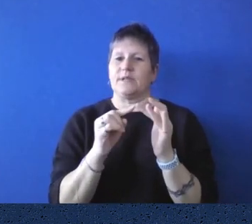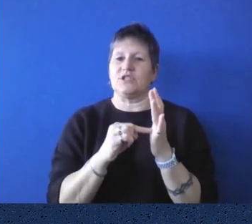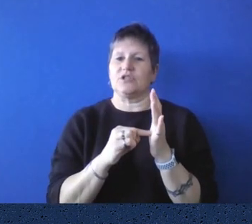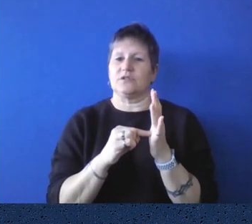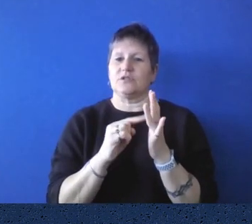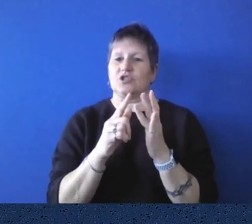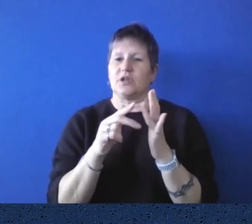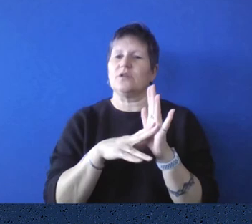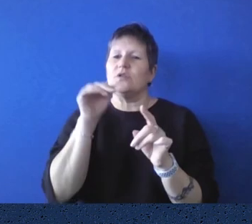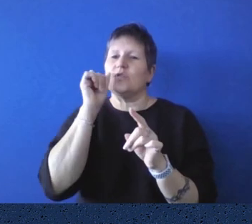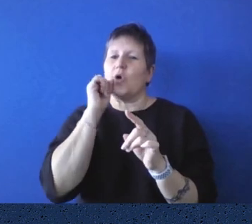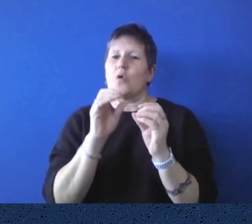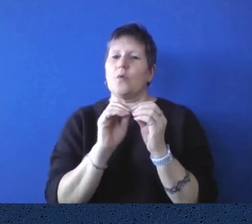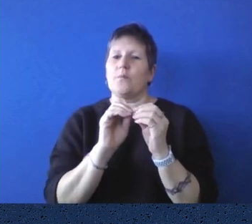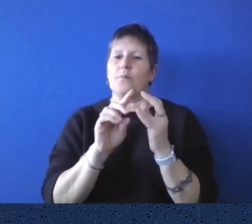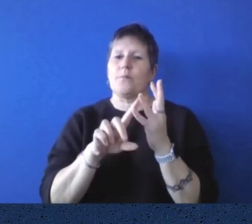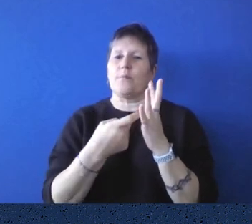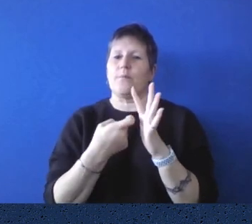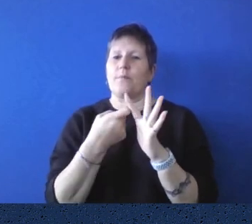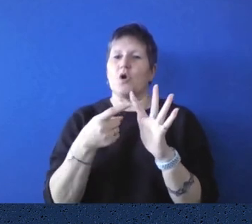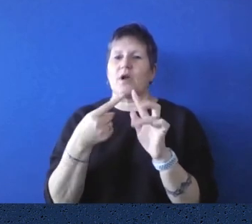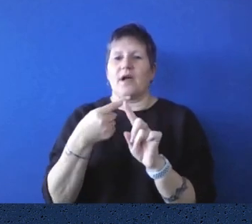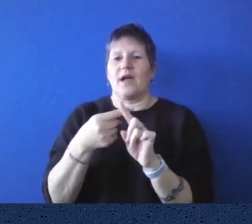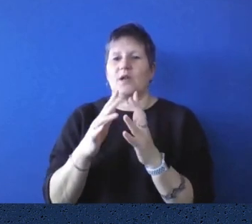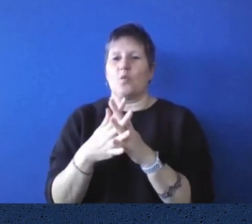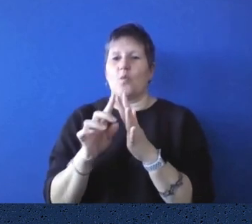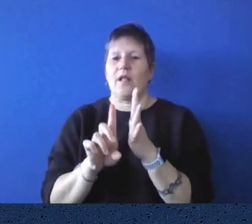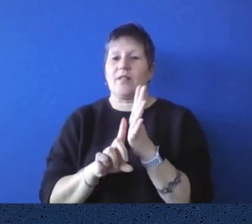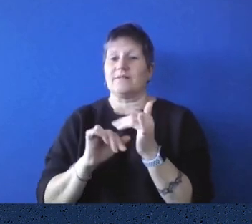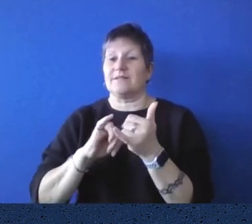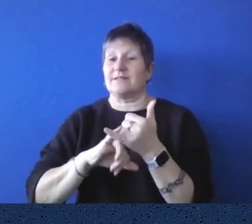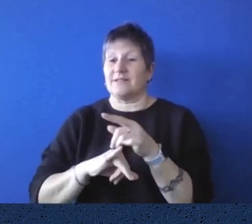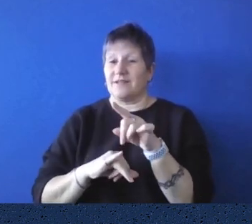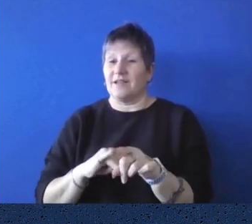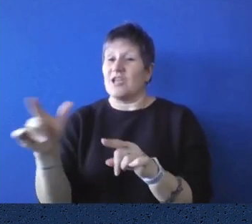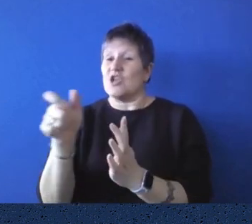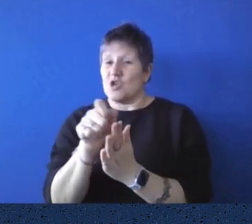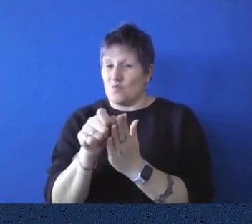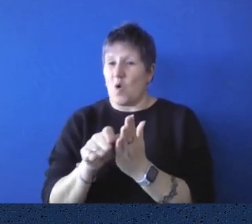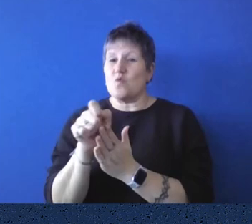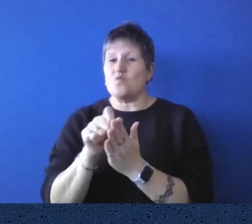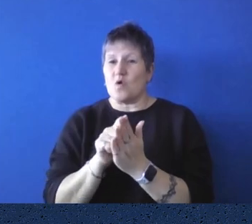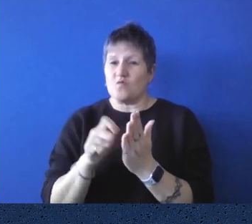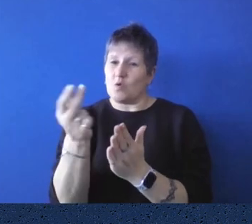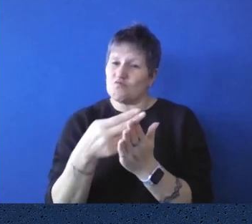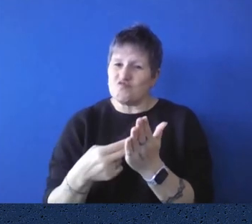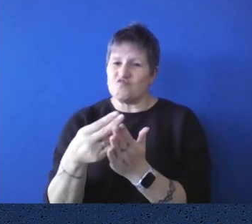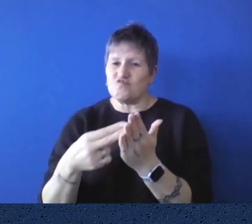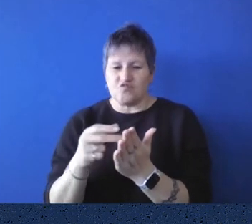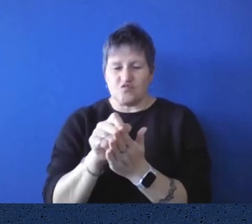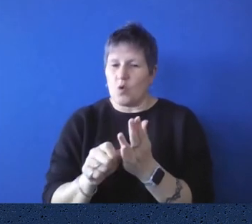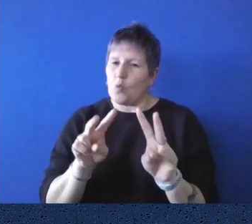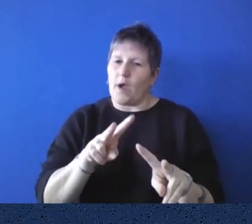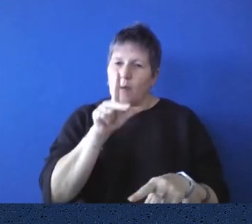expedition. So you actually, this is a first-hand account of what people looked like, how they moved,